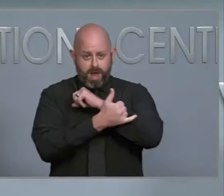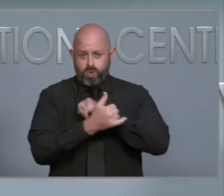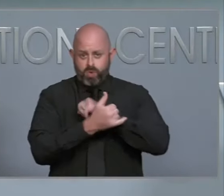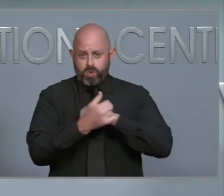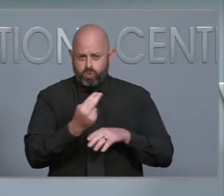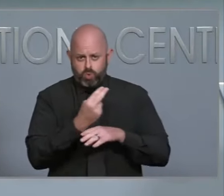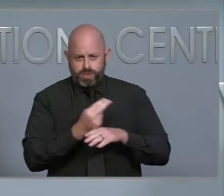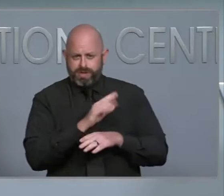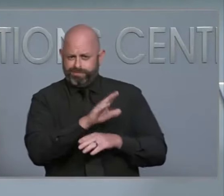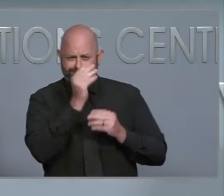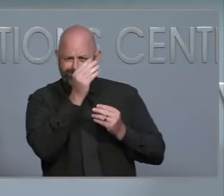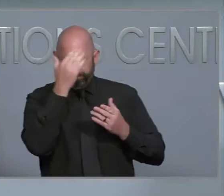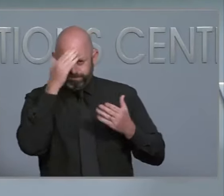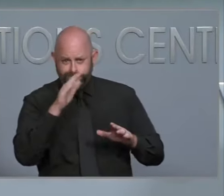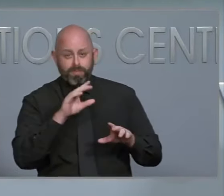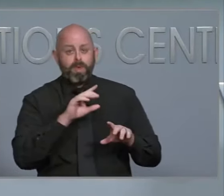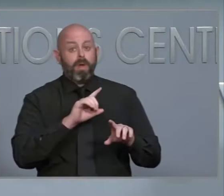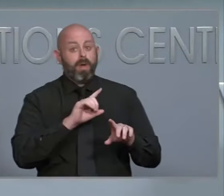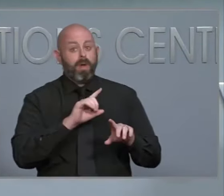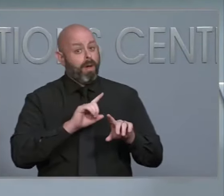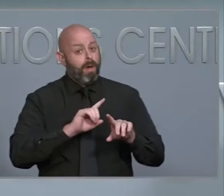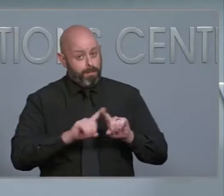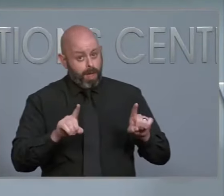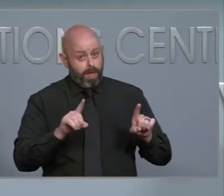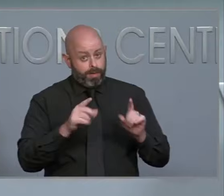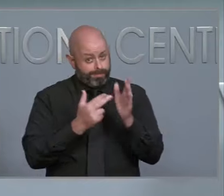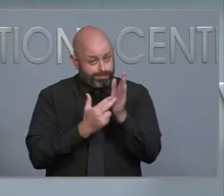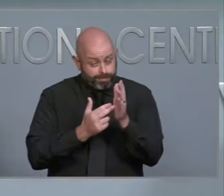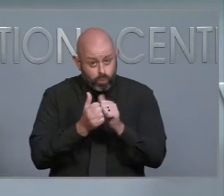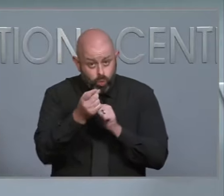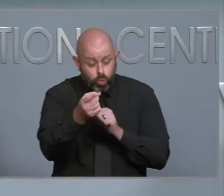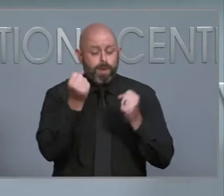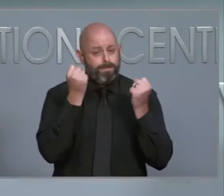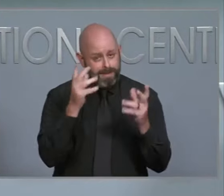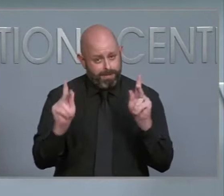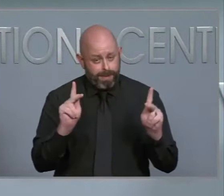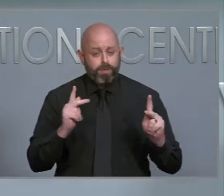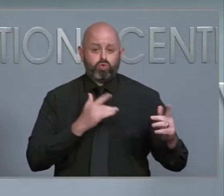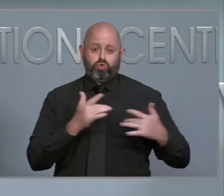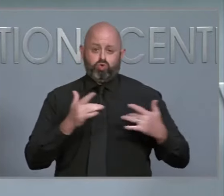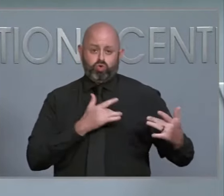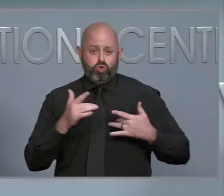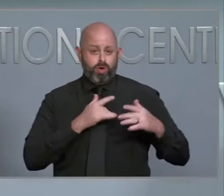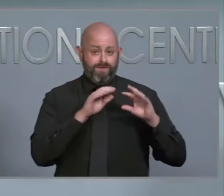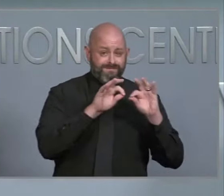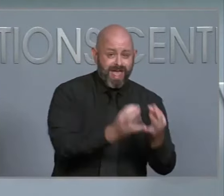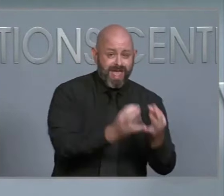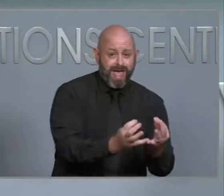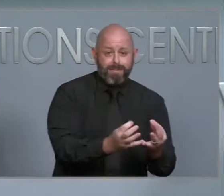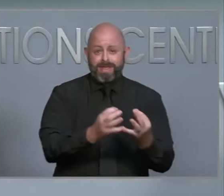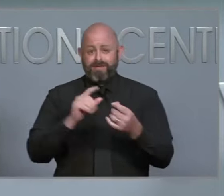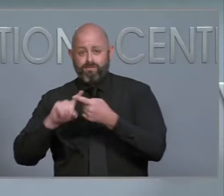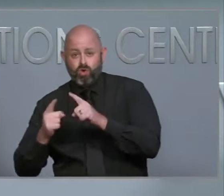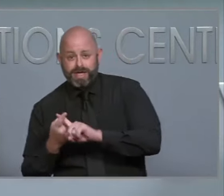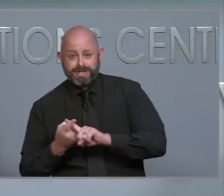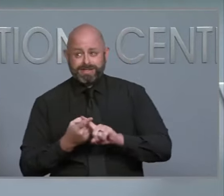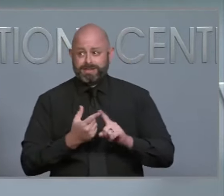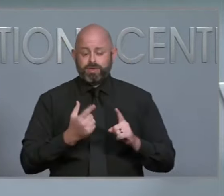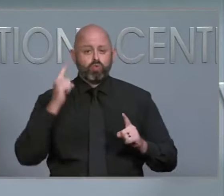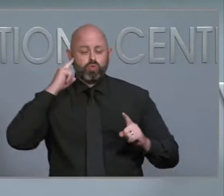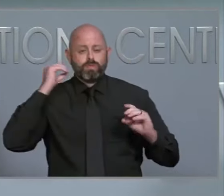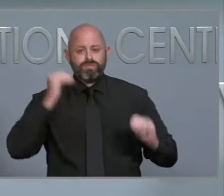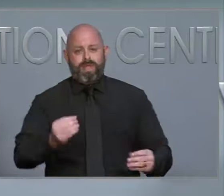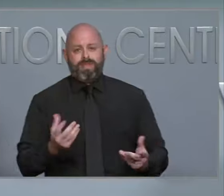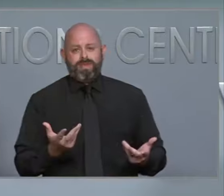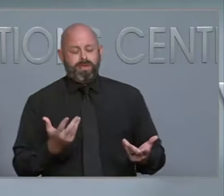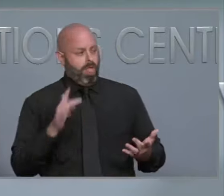are concerned about relatives and friends that they cannot get in touch with. And it's one of the reasons we are pushing so